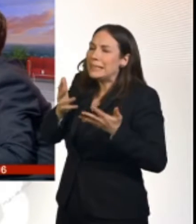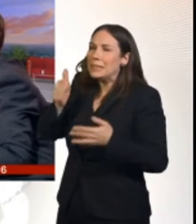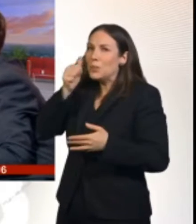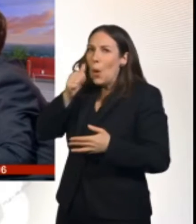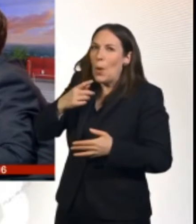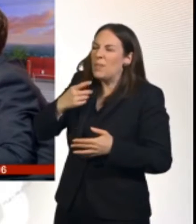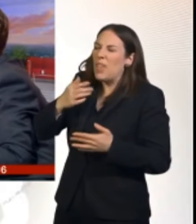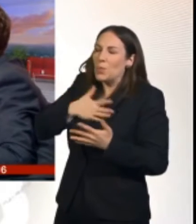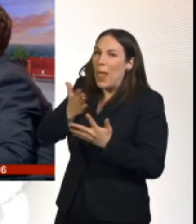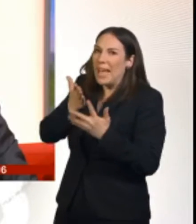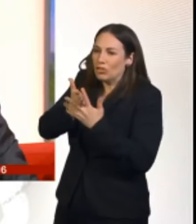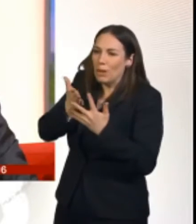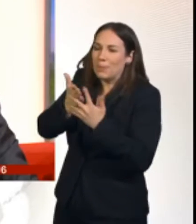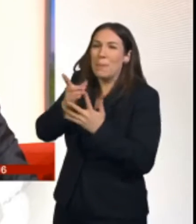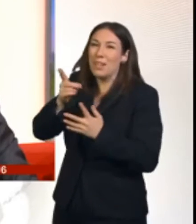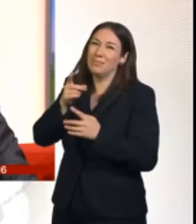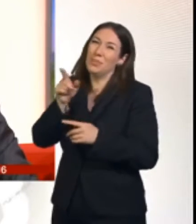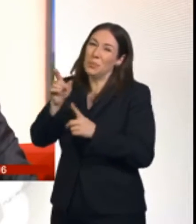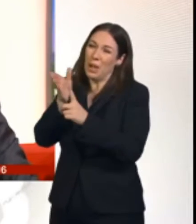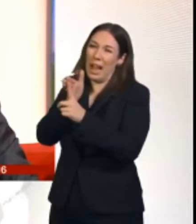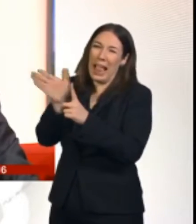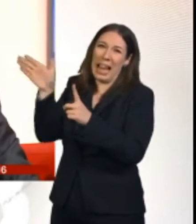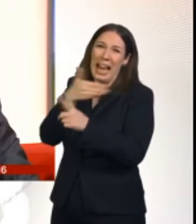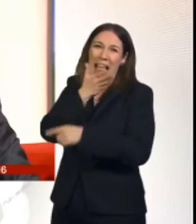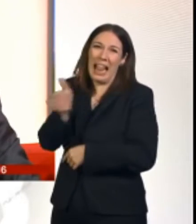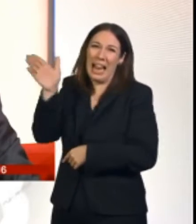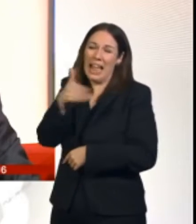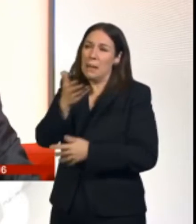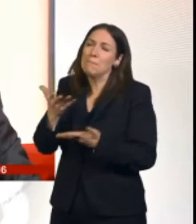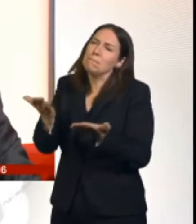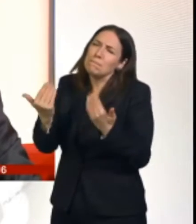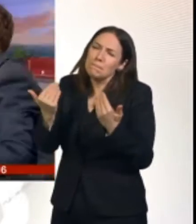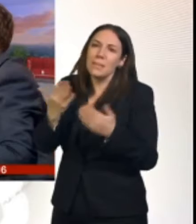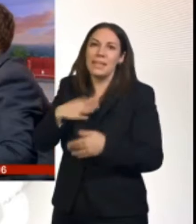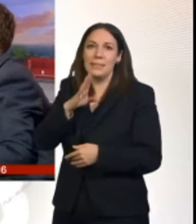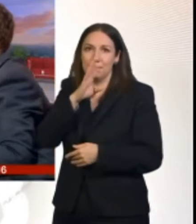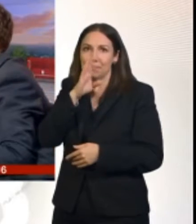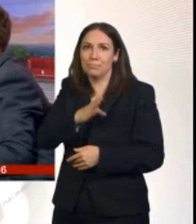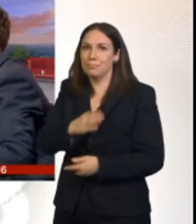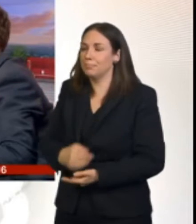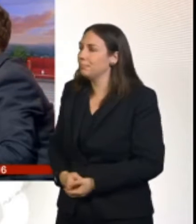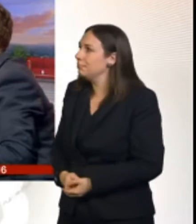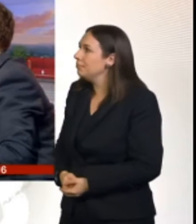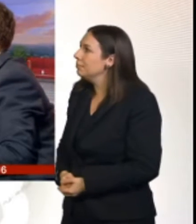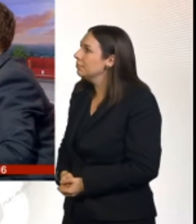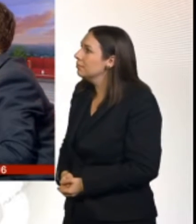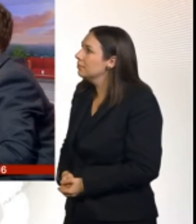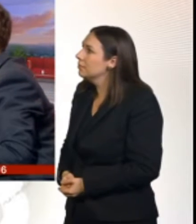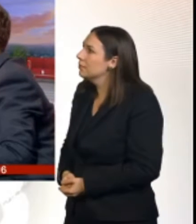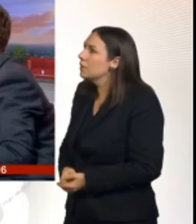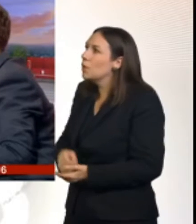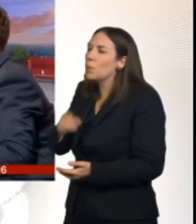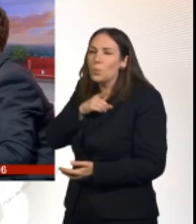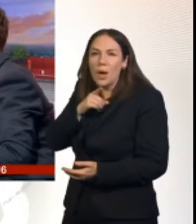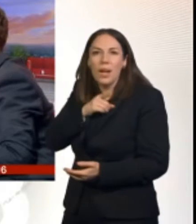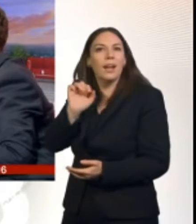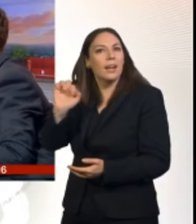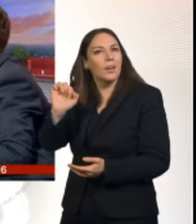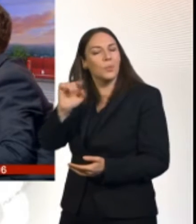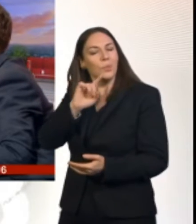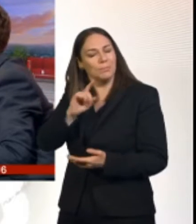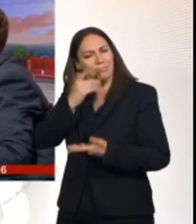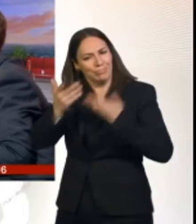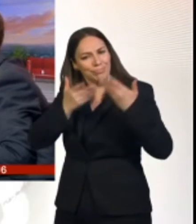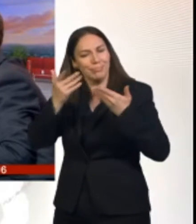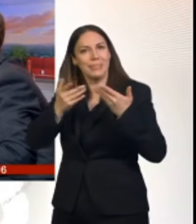with respect, if anyone's listening to what you just said, they will only read that one way, which is you will not guarantee